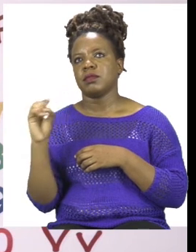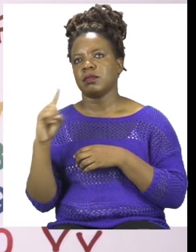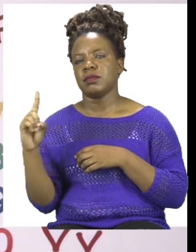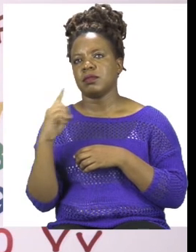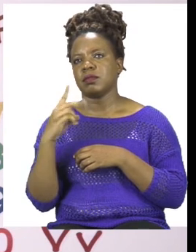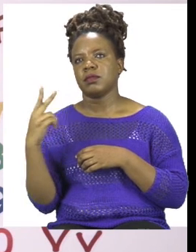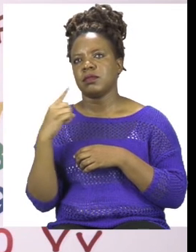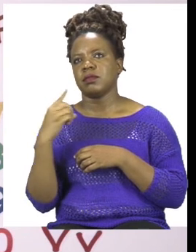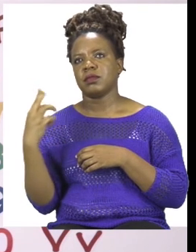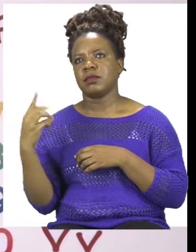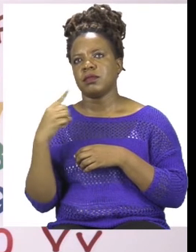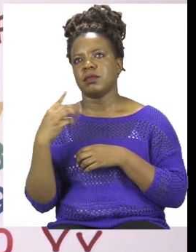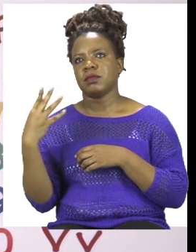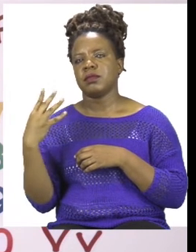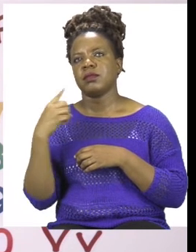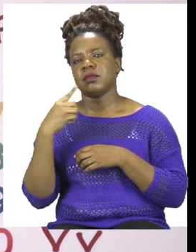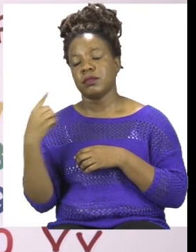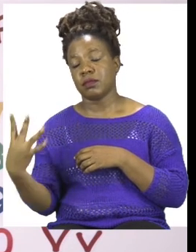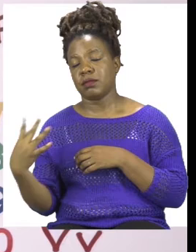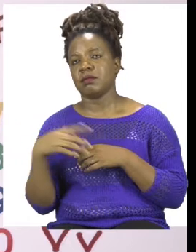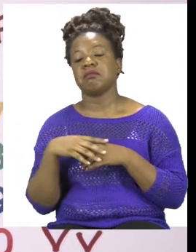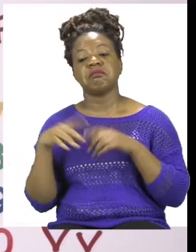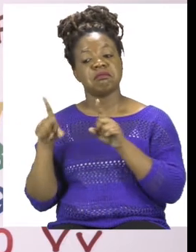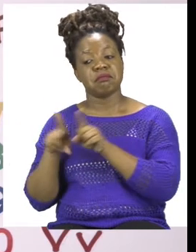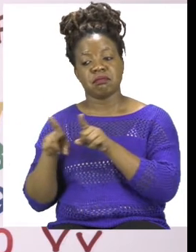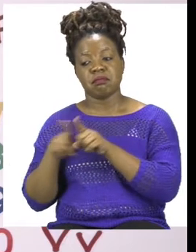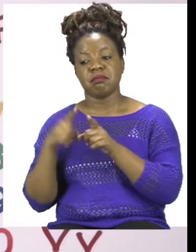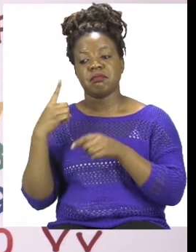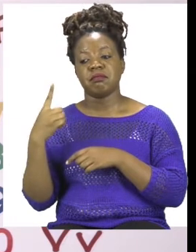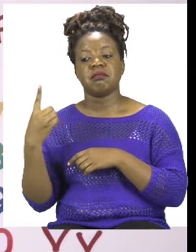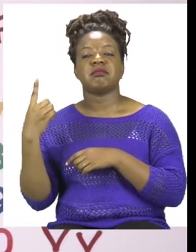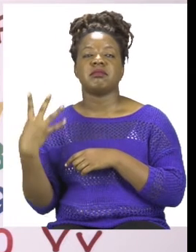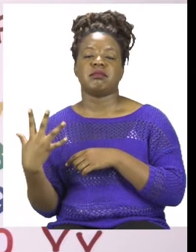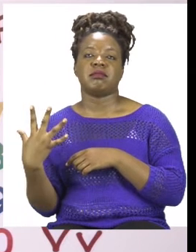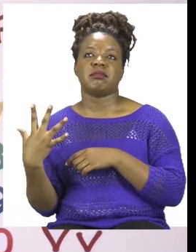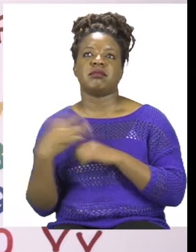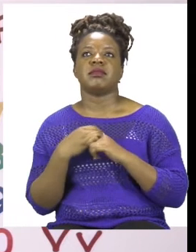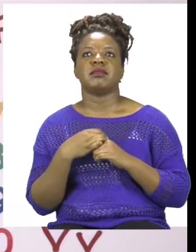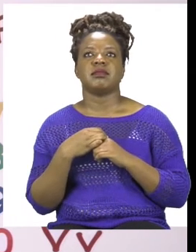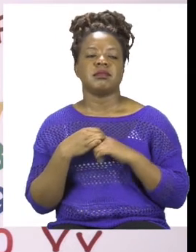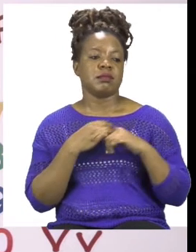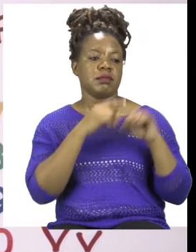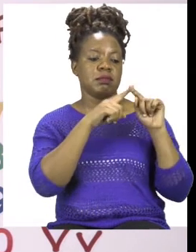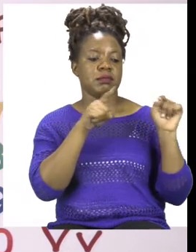11, 11, 12, 13, 14, 15. It also has 15 which means